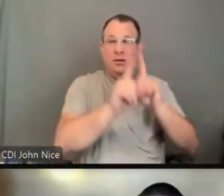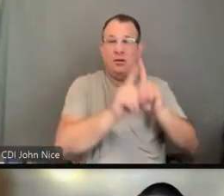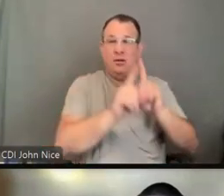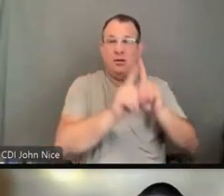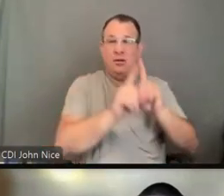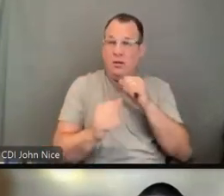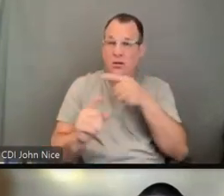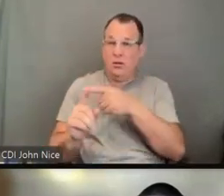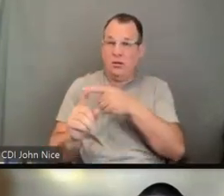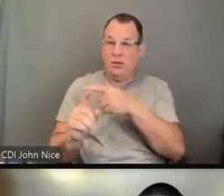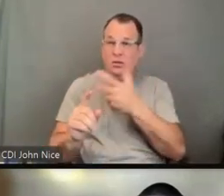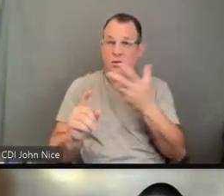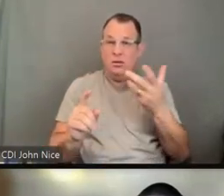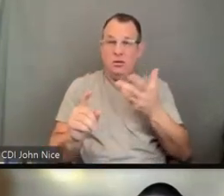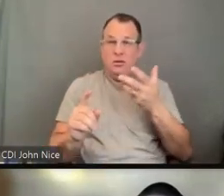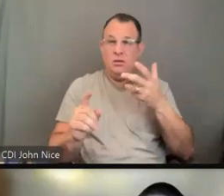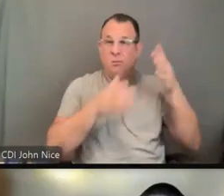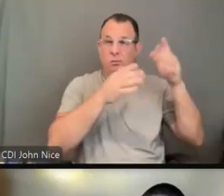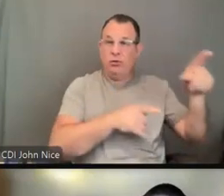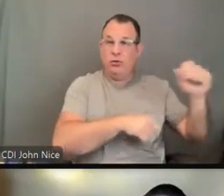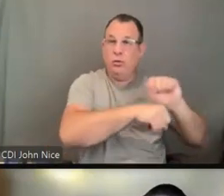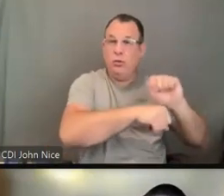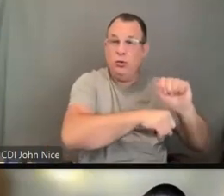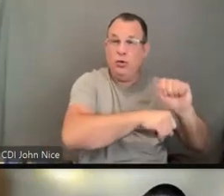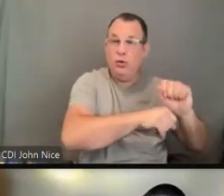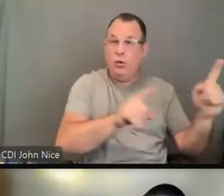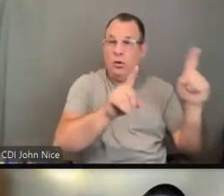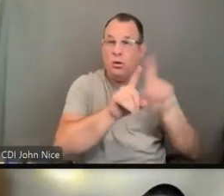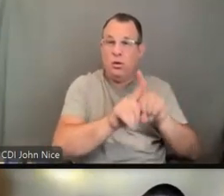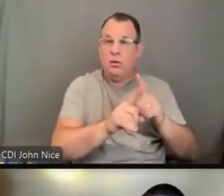companion is a paid staff member at the office.